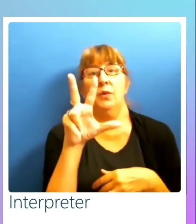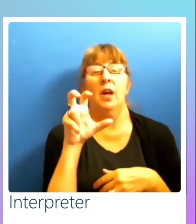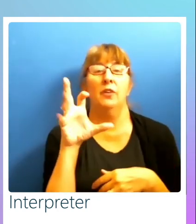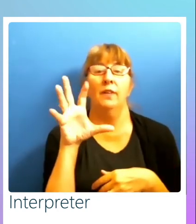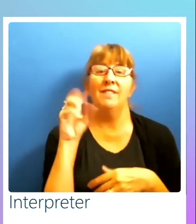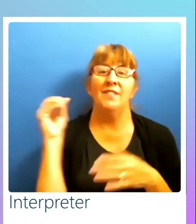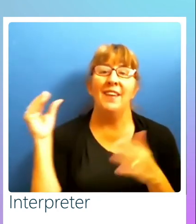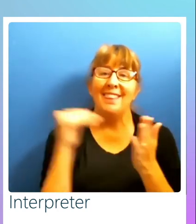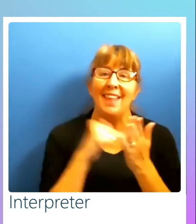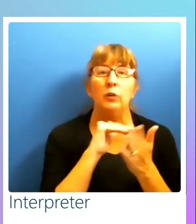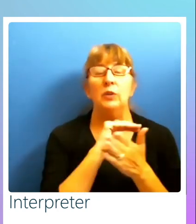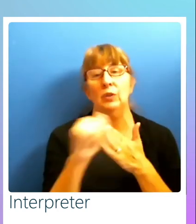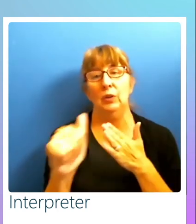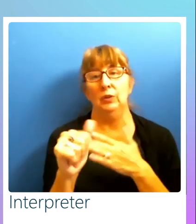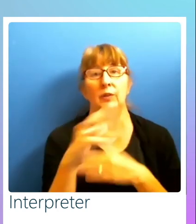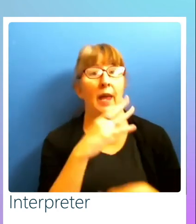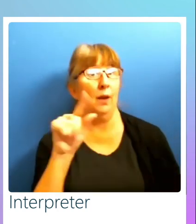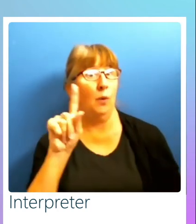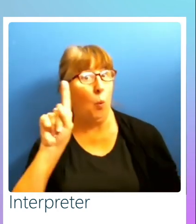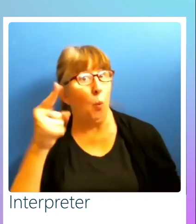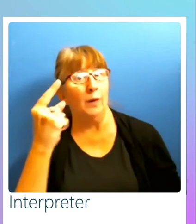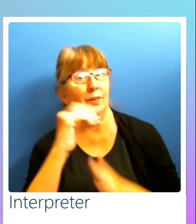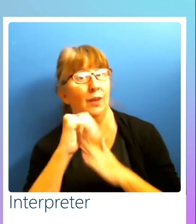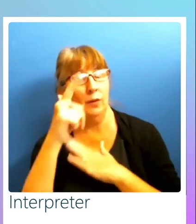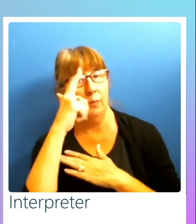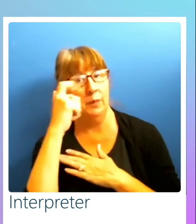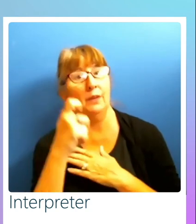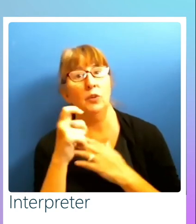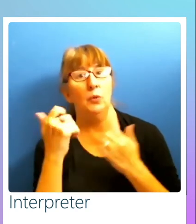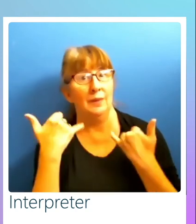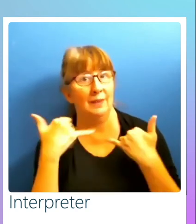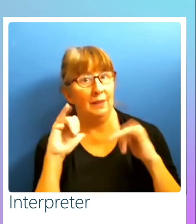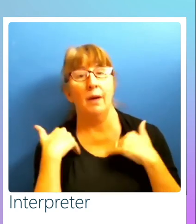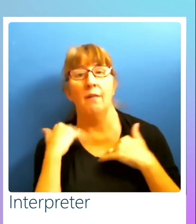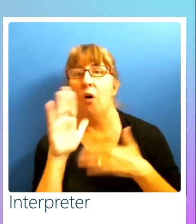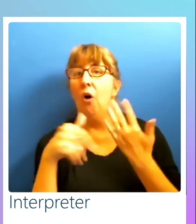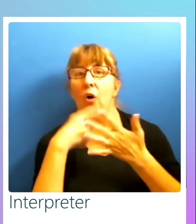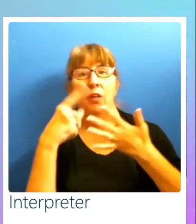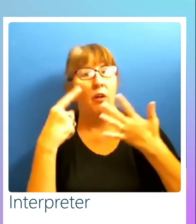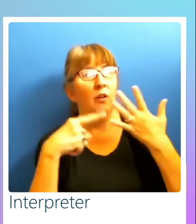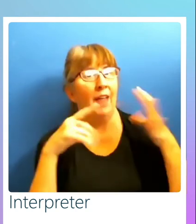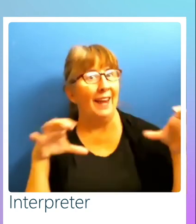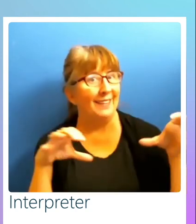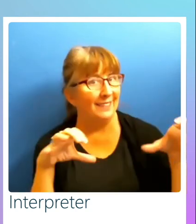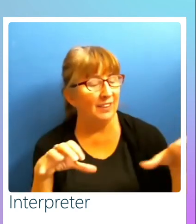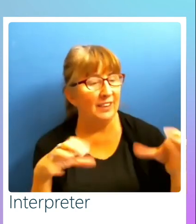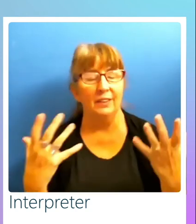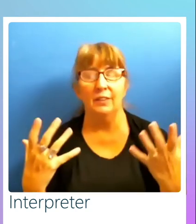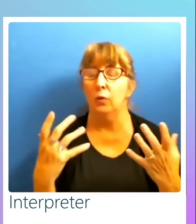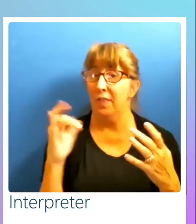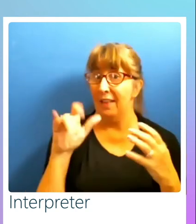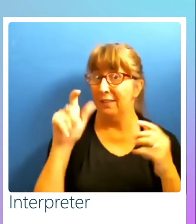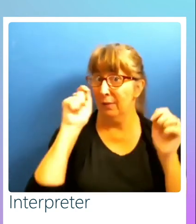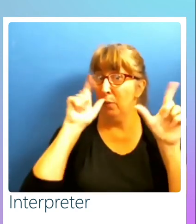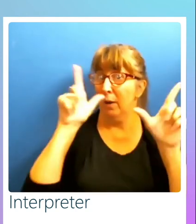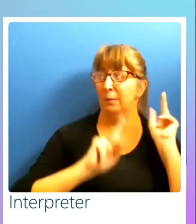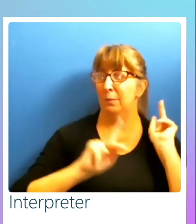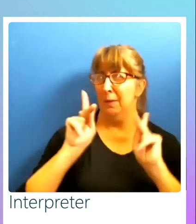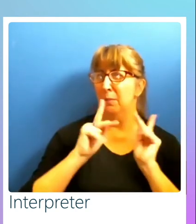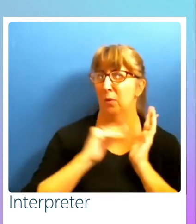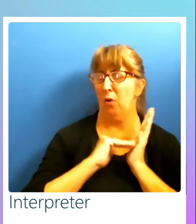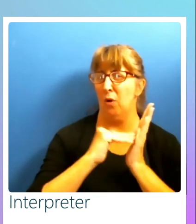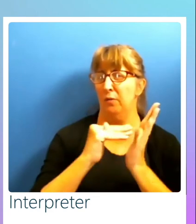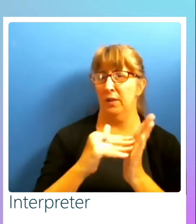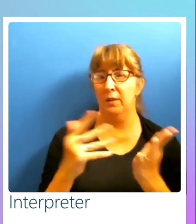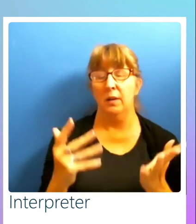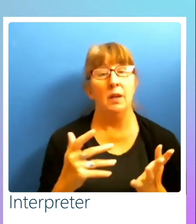,000 and one dollar, right, because you still have all that activity. So that's why I think that surprises people sometimes, and they like to debate it.